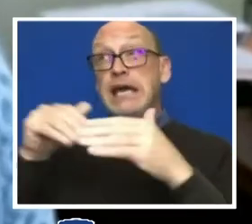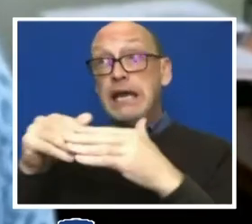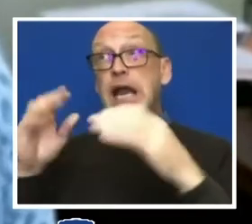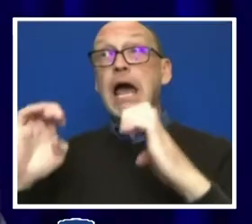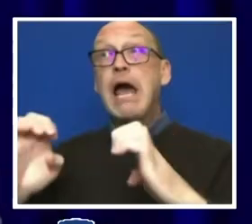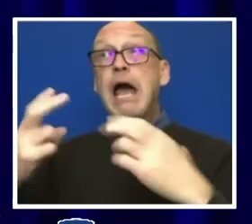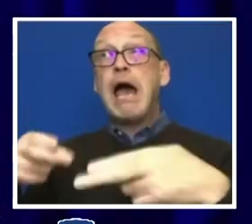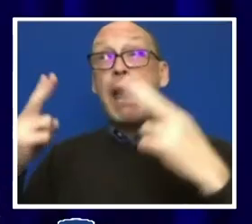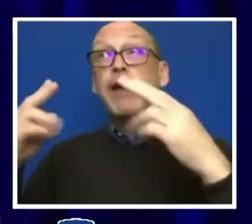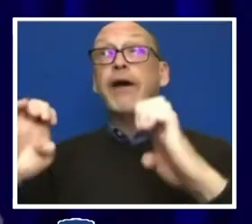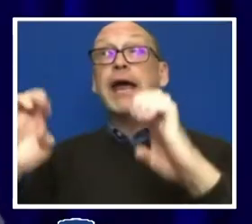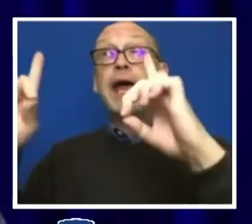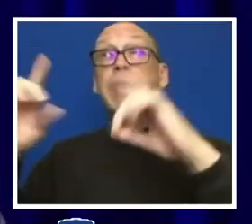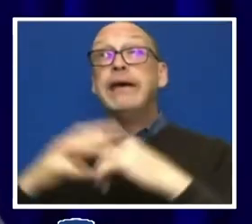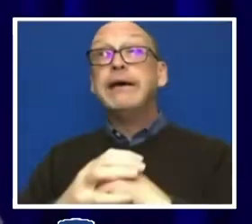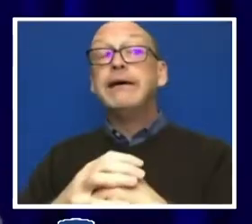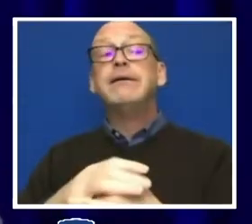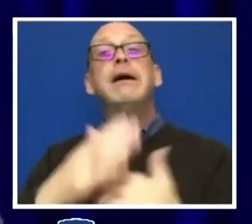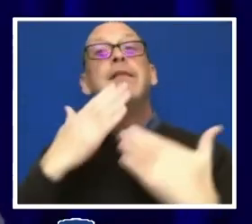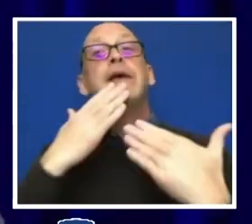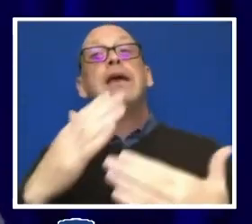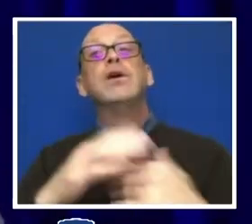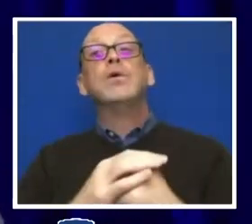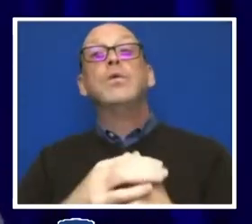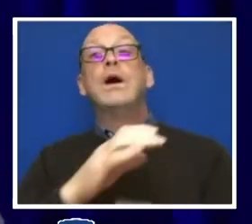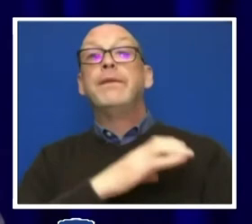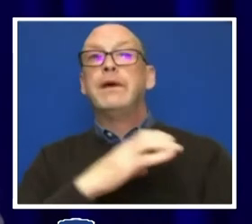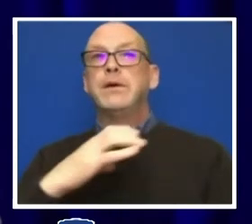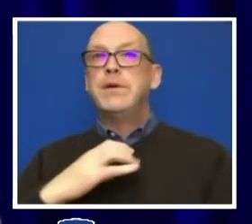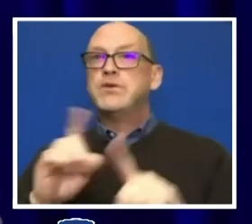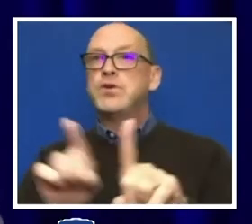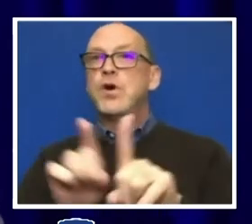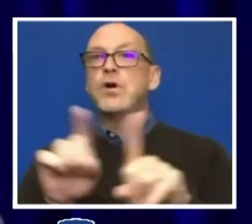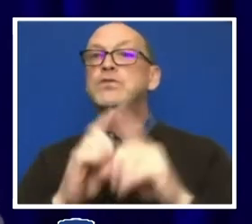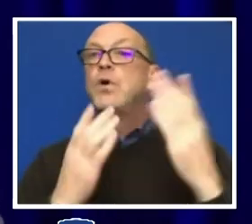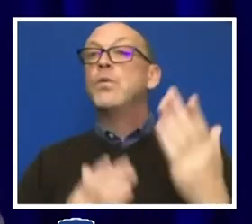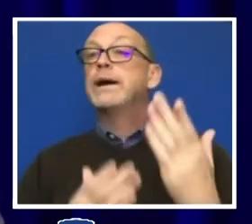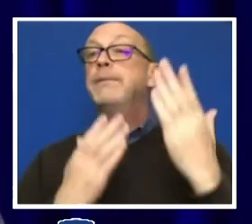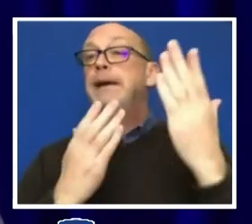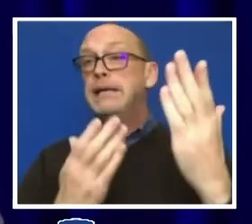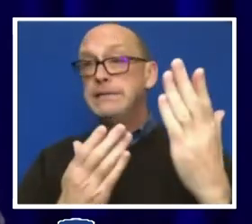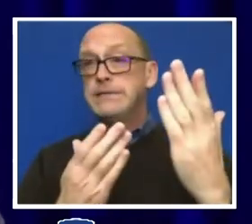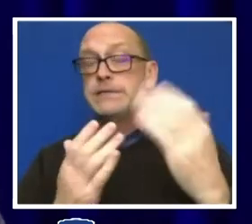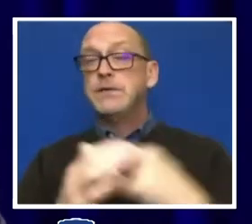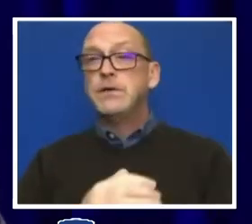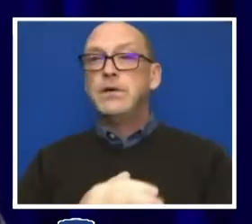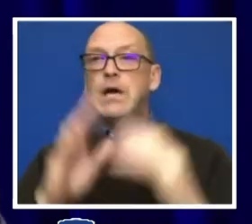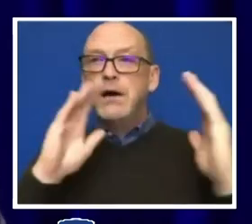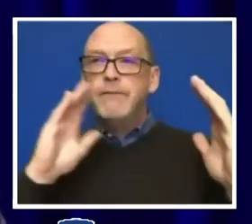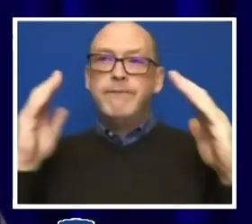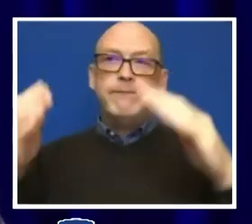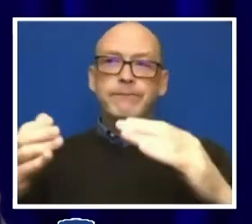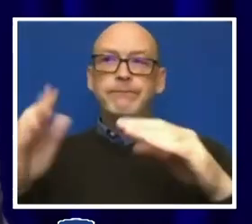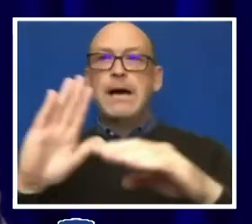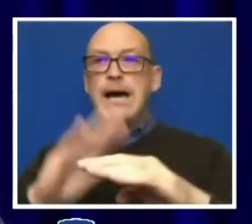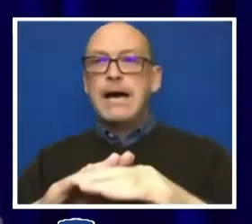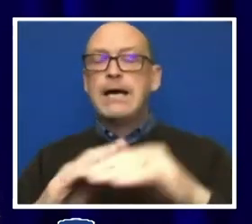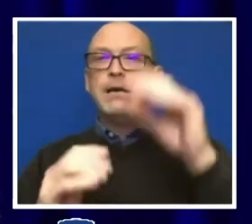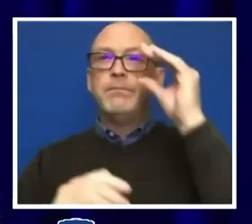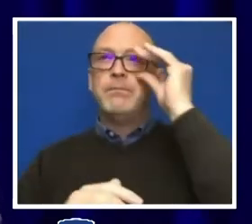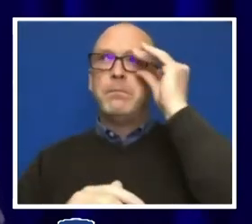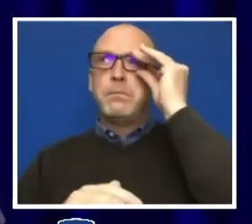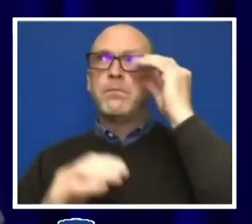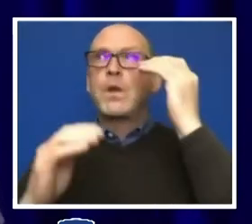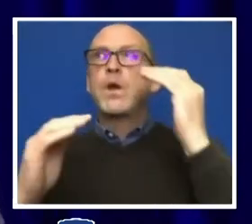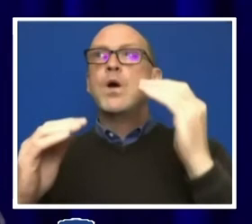Thank you. The commission also recommends a focus on promoting